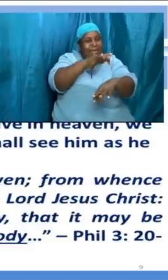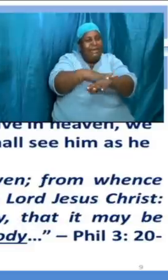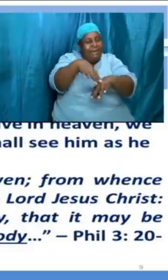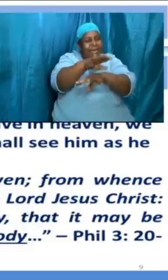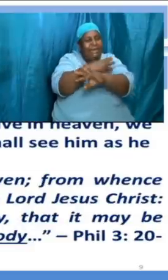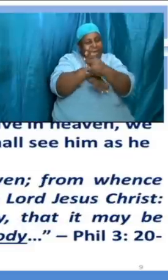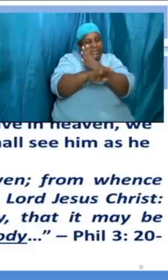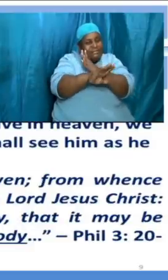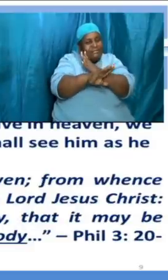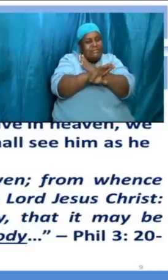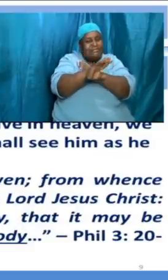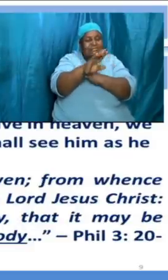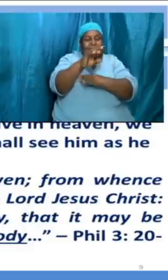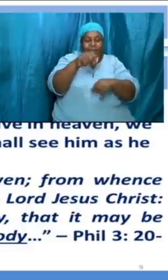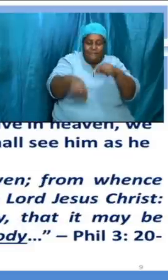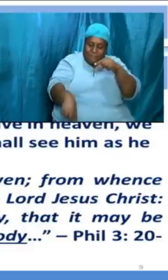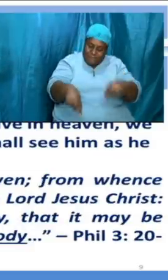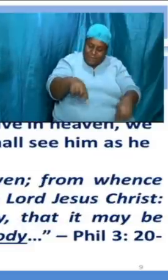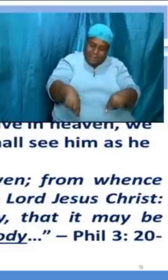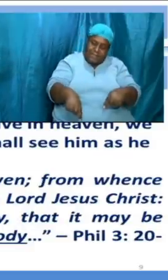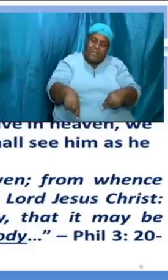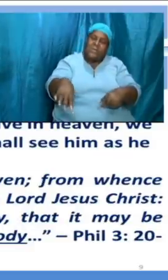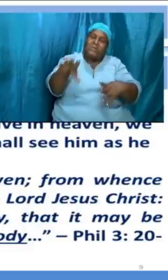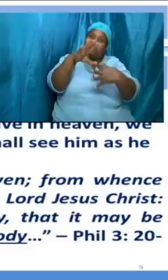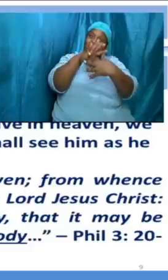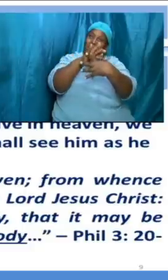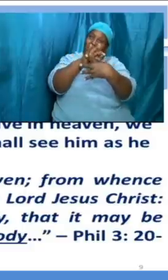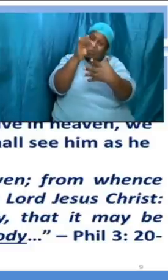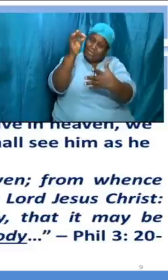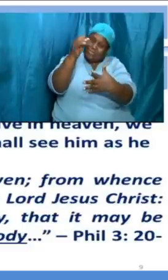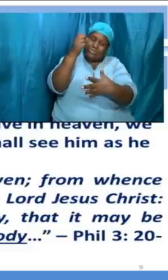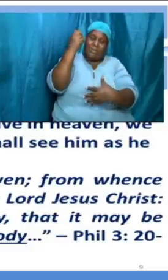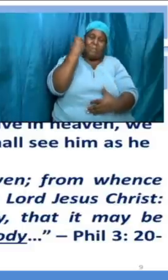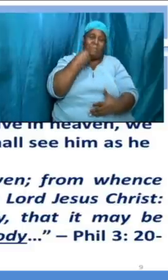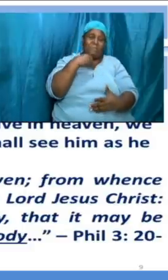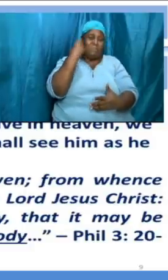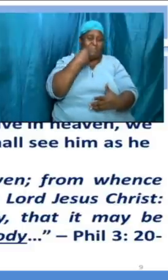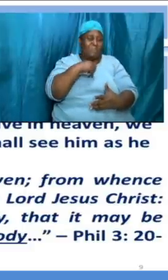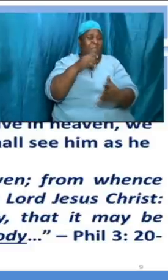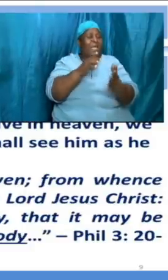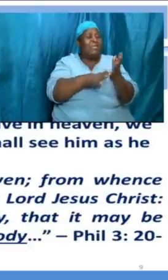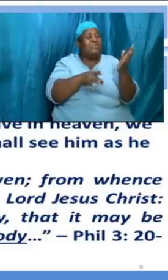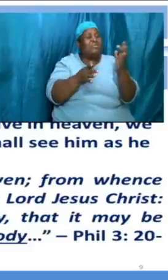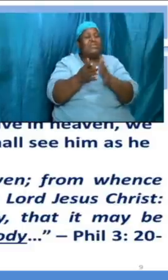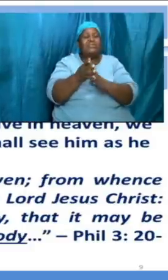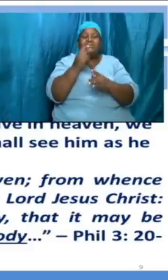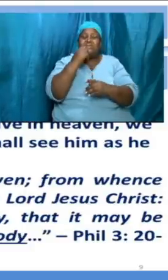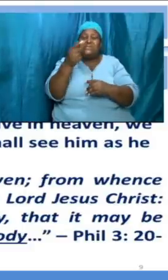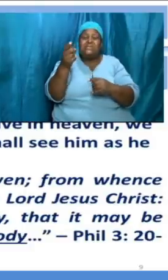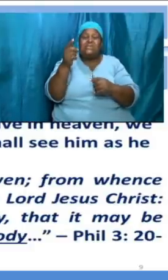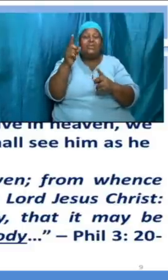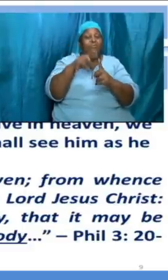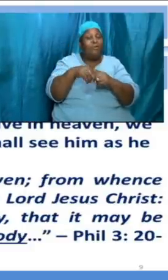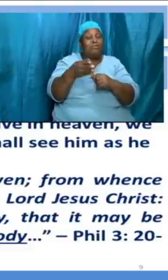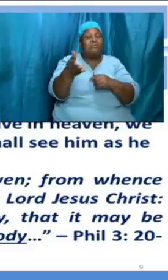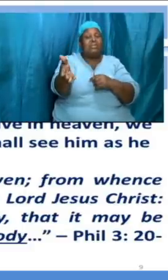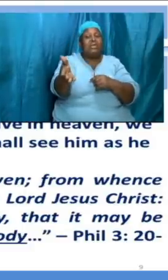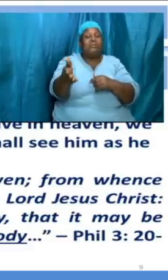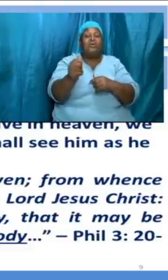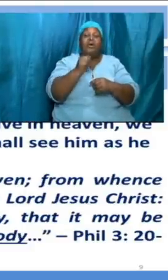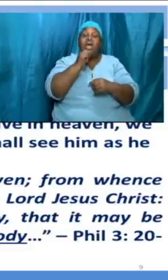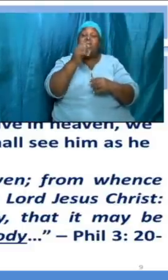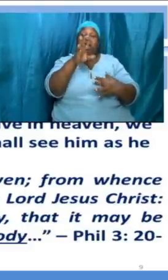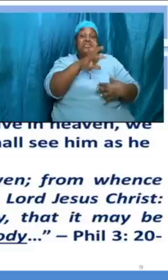and they jesus then said unto them look this is not a spirit spirit